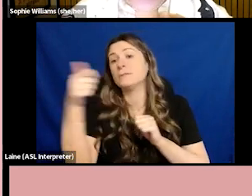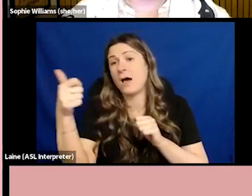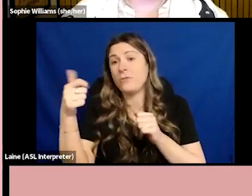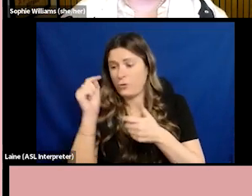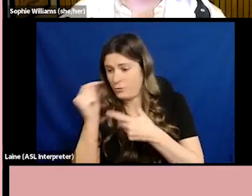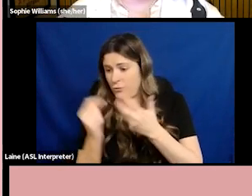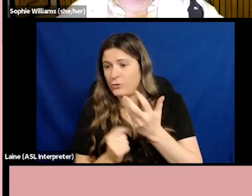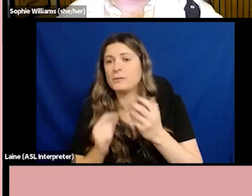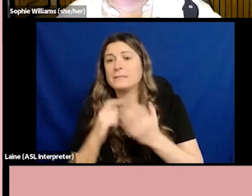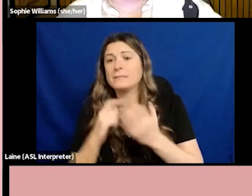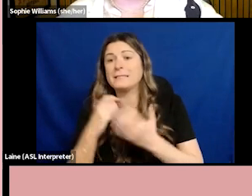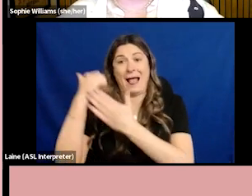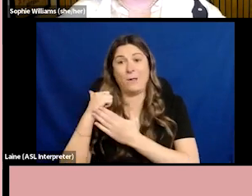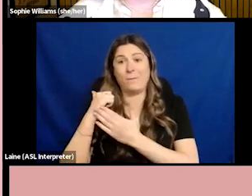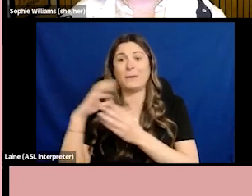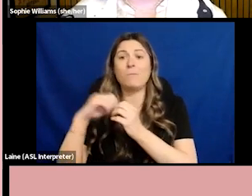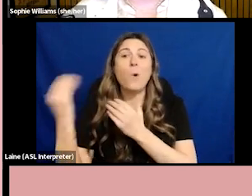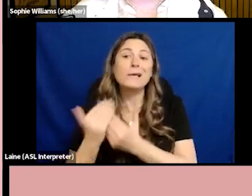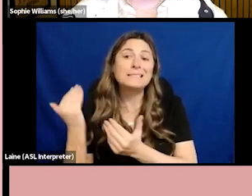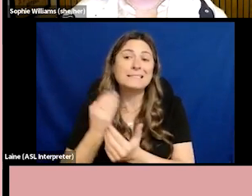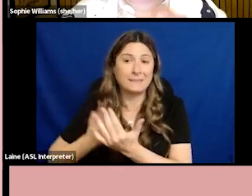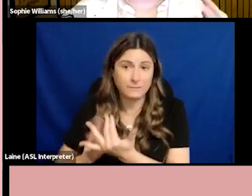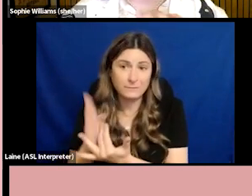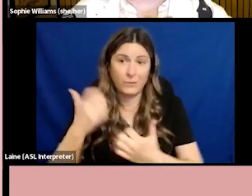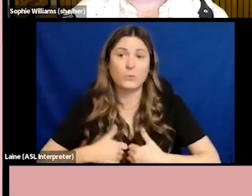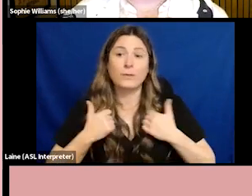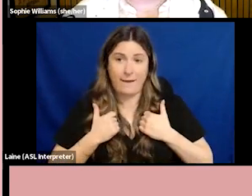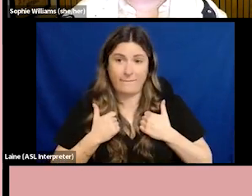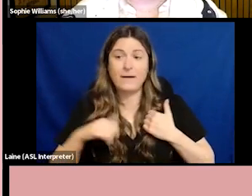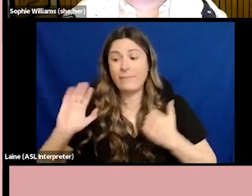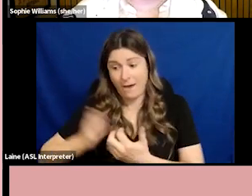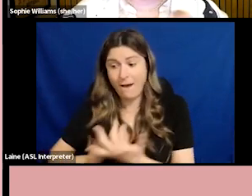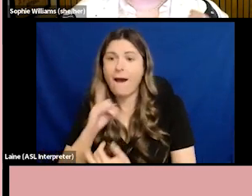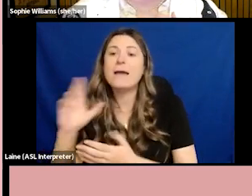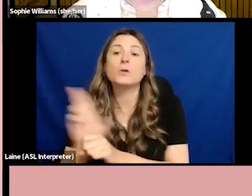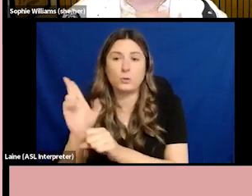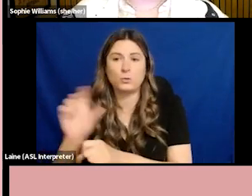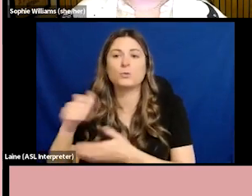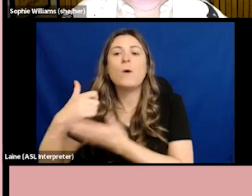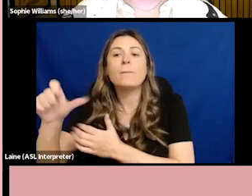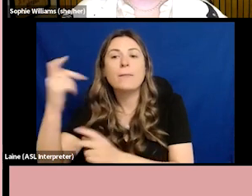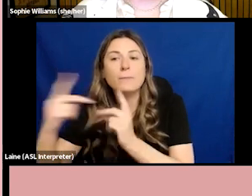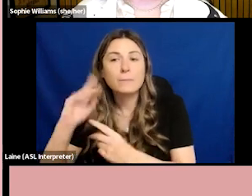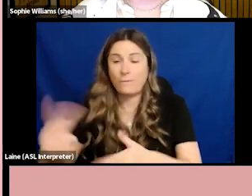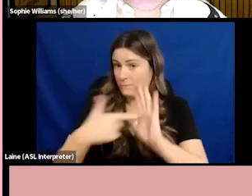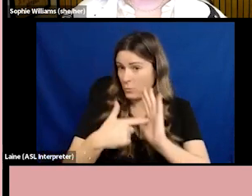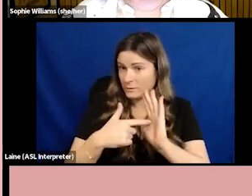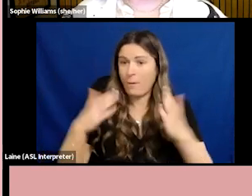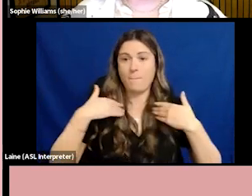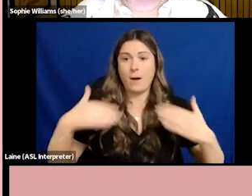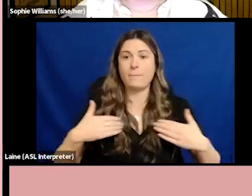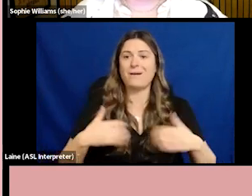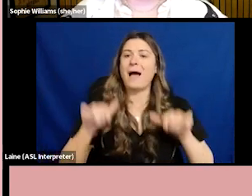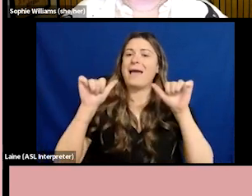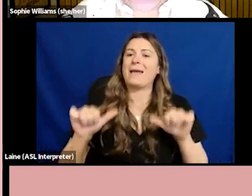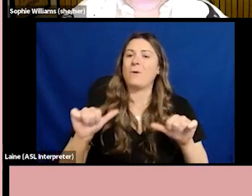And those are the things I can use to uplift others. Some of my privileges are, I am able-bodied. I never